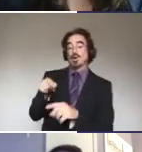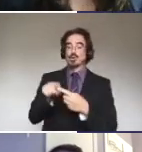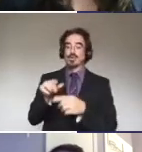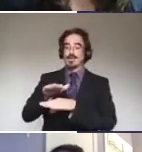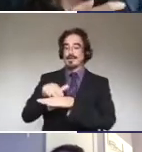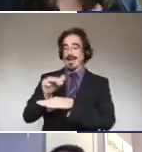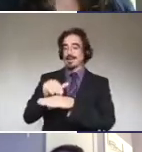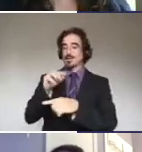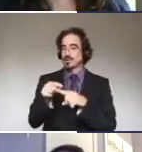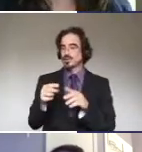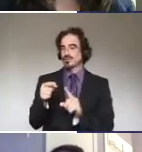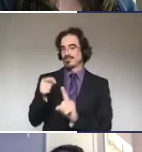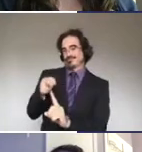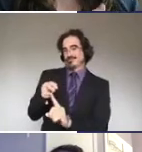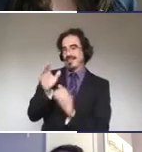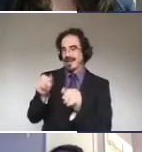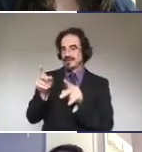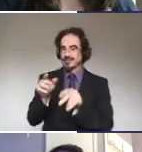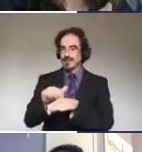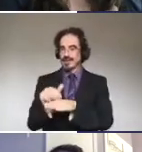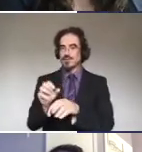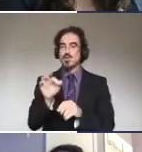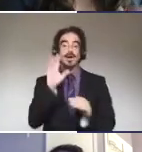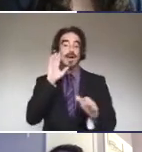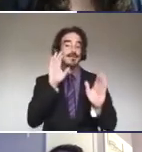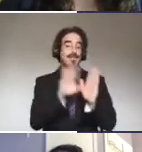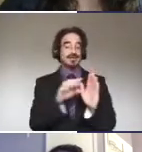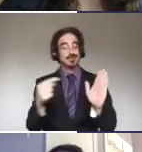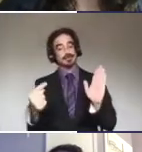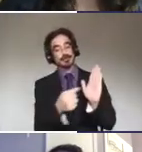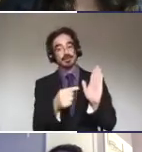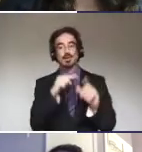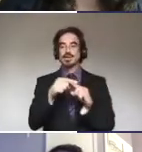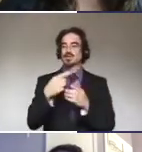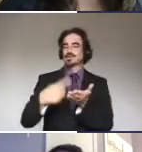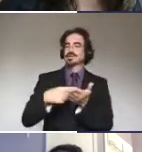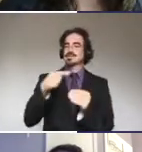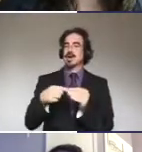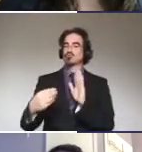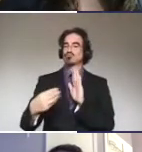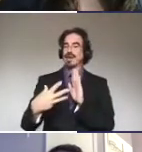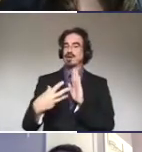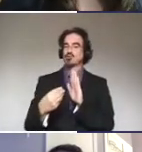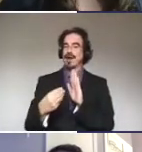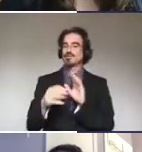pet. Point to a picture or the radiograph when you're talking about the radiograph.